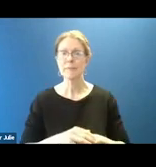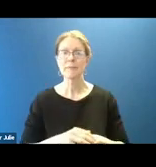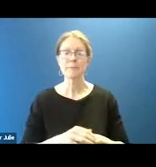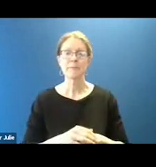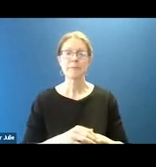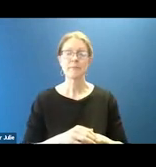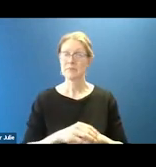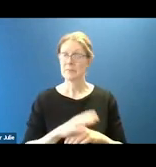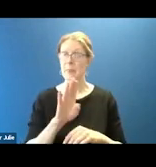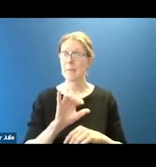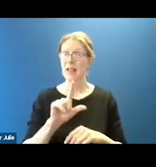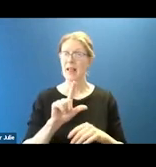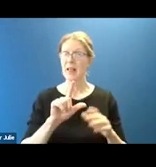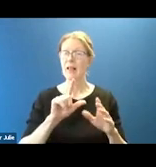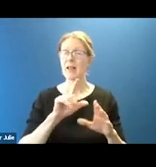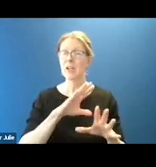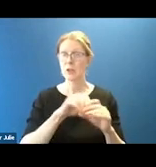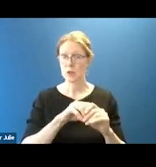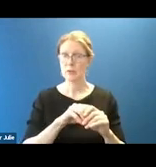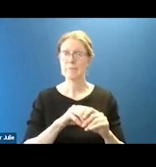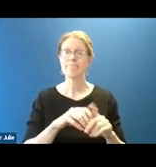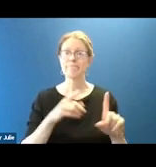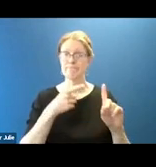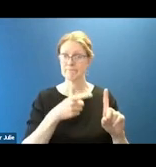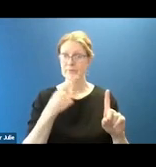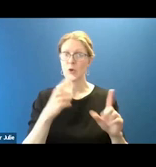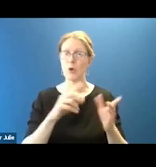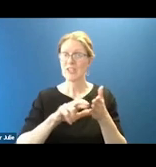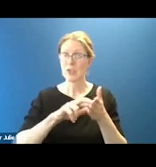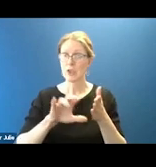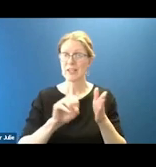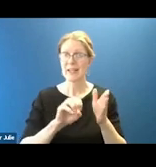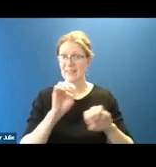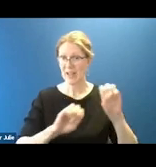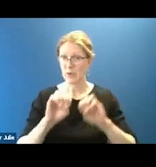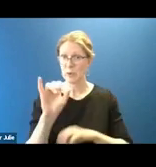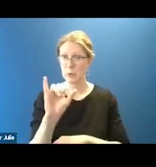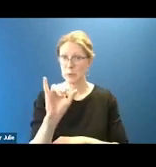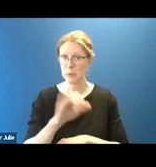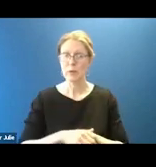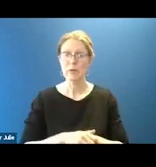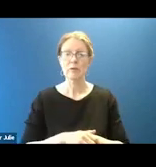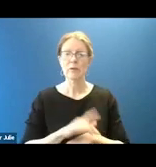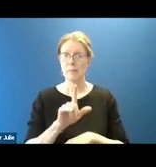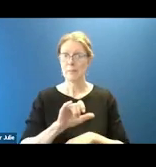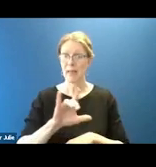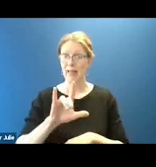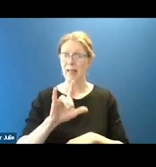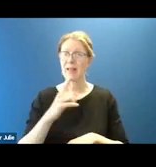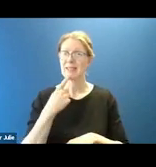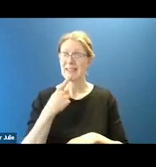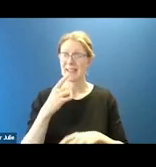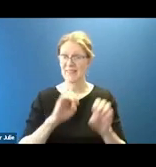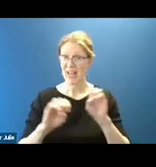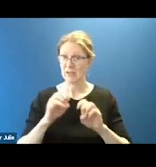The bill also includes a directive for research and evaluation. One of the ways that the state's evaluation should take place